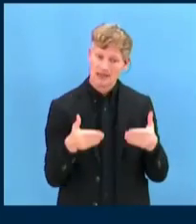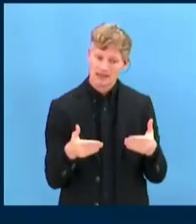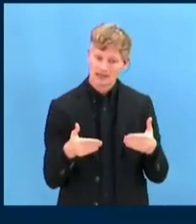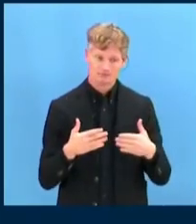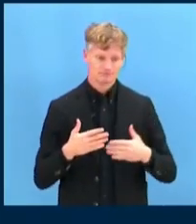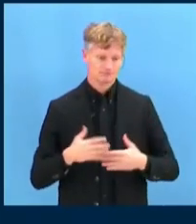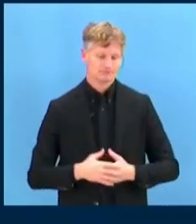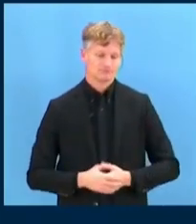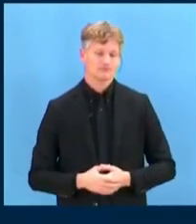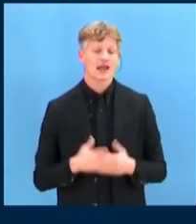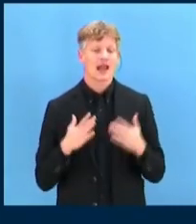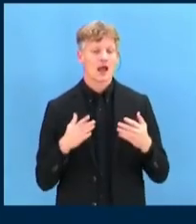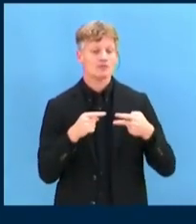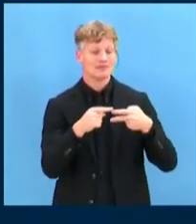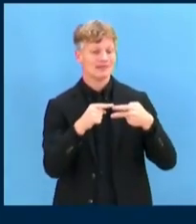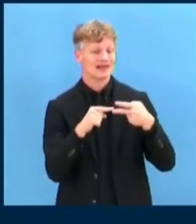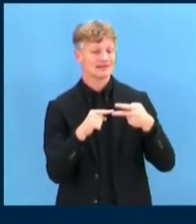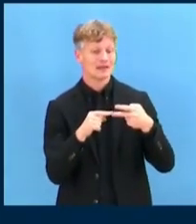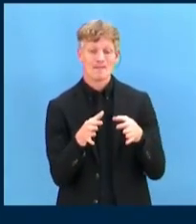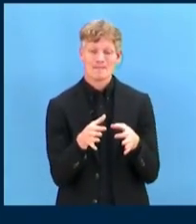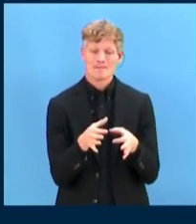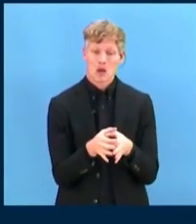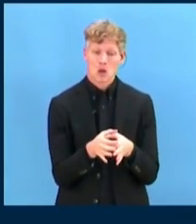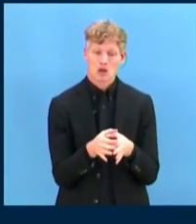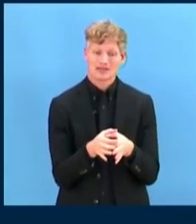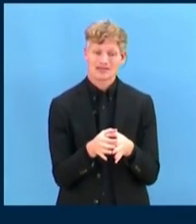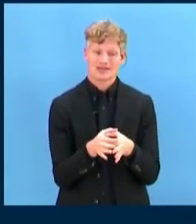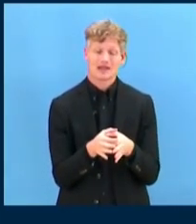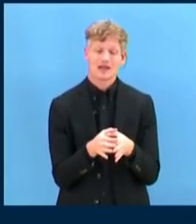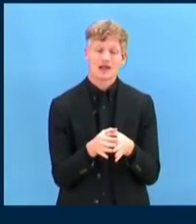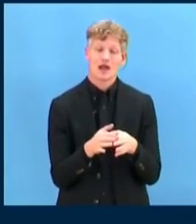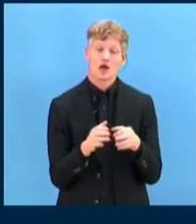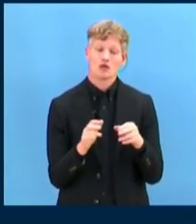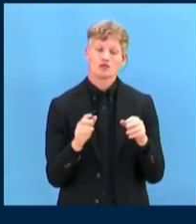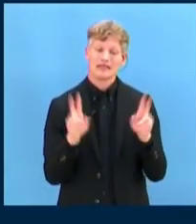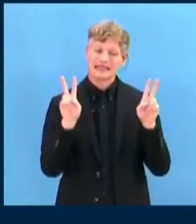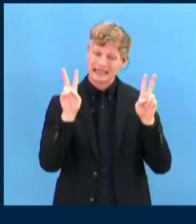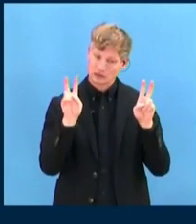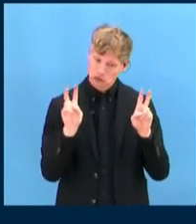Next speaker, Minority Issues Research Institute. You have the floor.